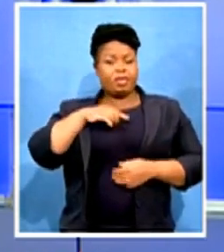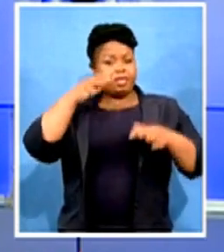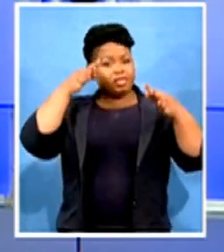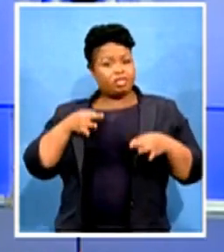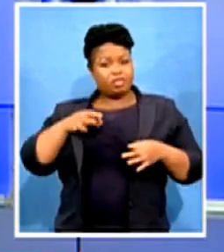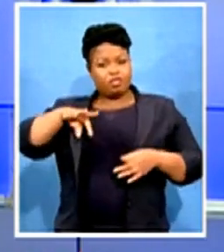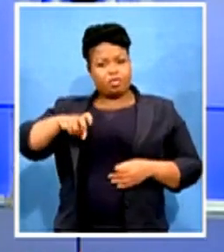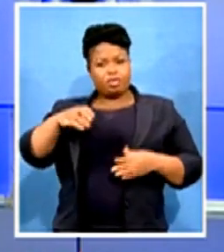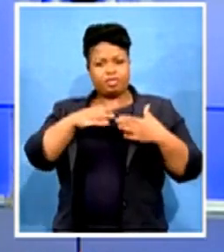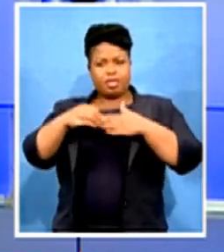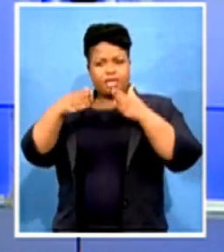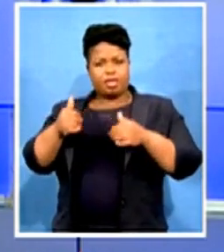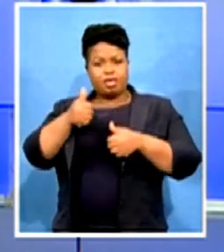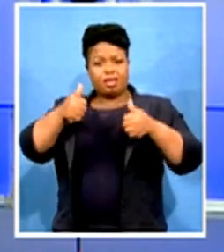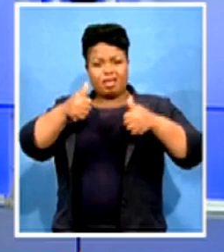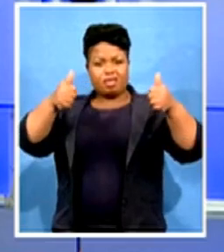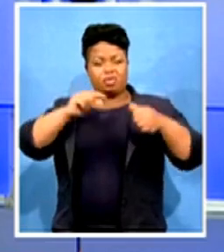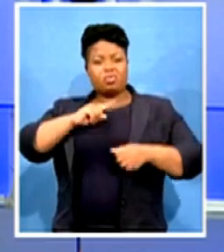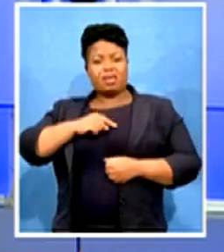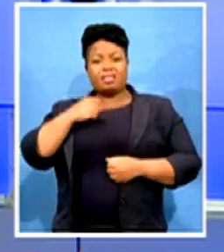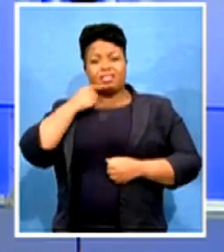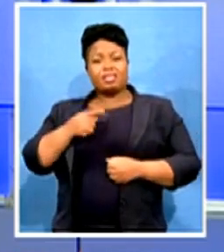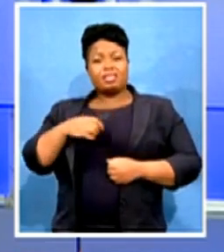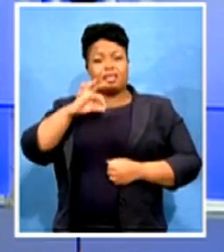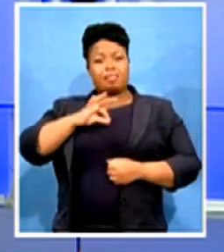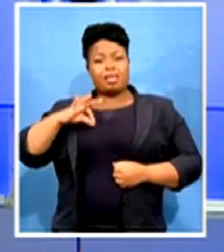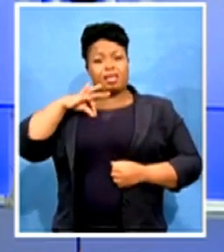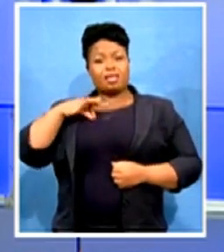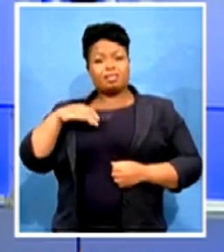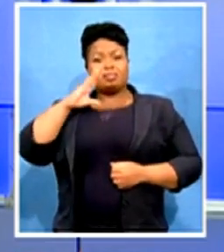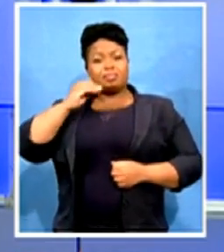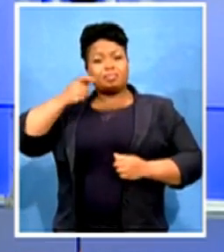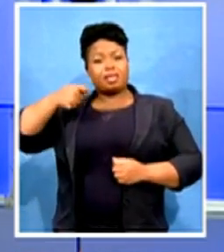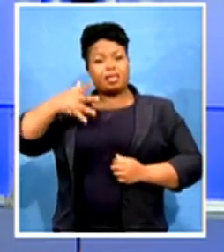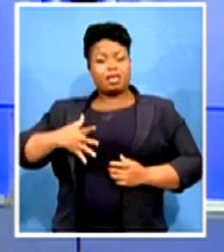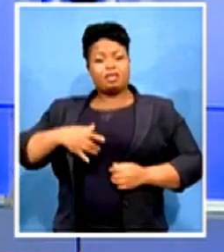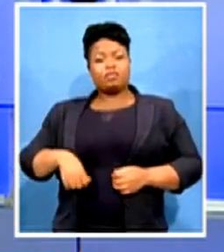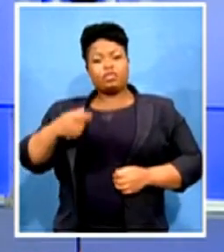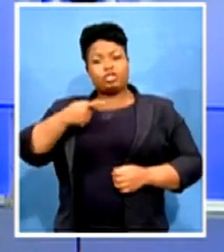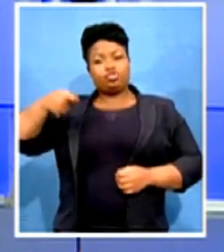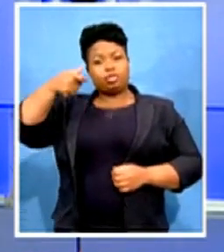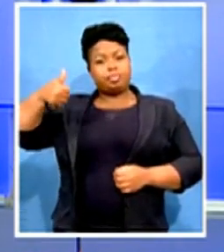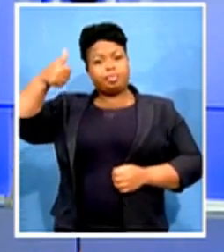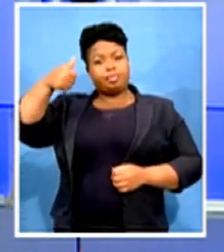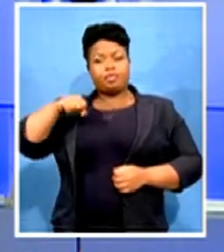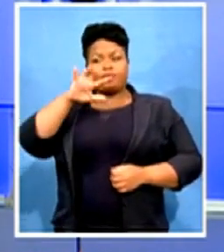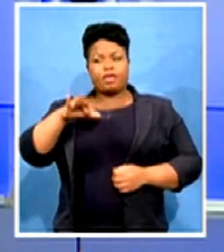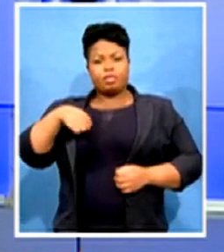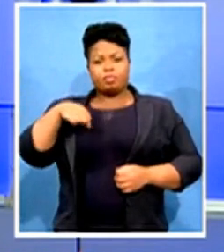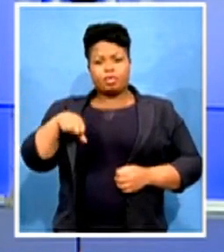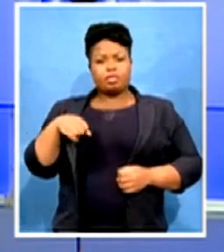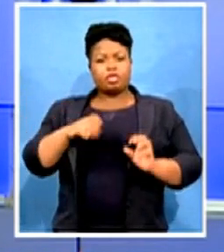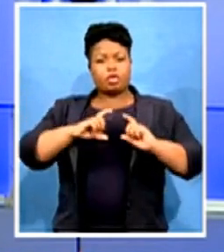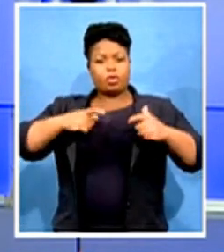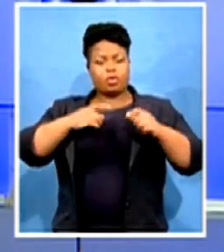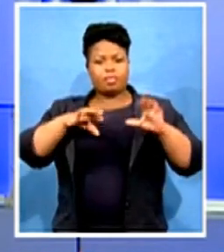mayors, speakers and chief whips from five municipalities. The ANC's Interim Provincial Committee recalled the group last week because